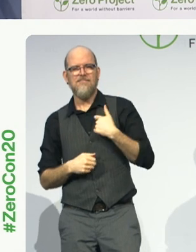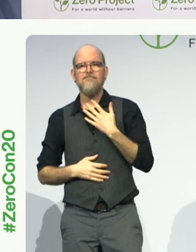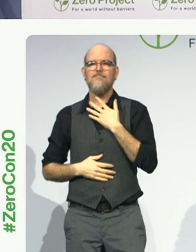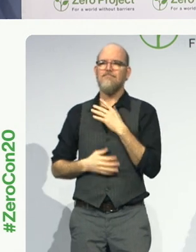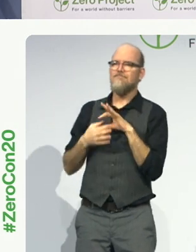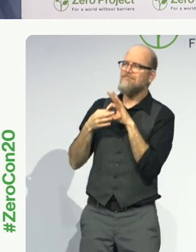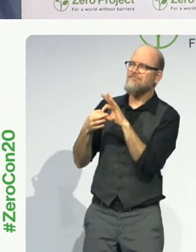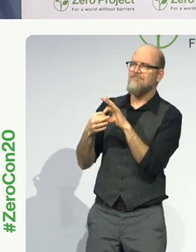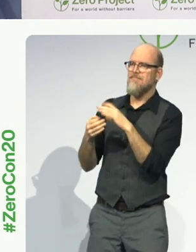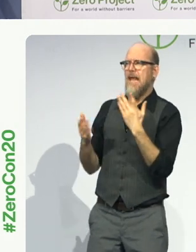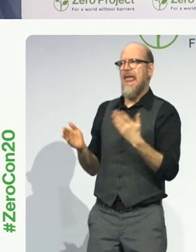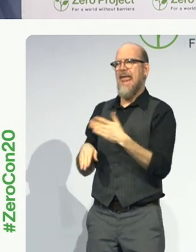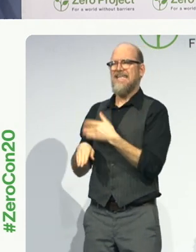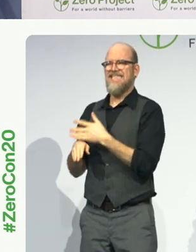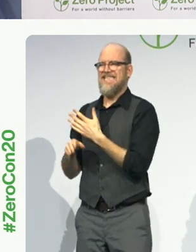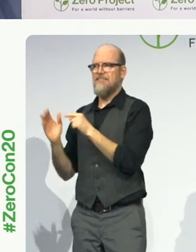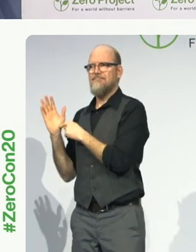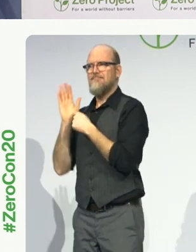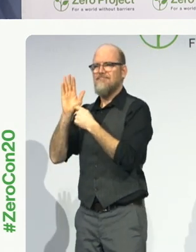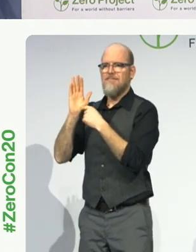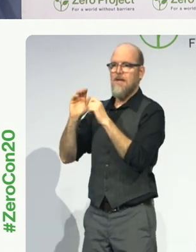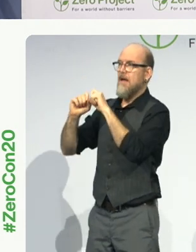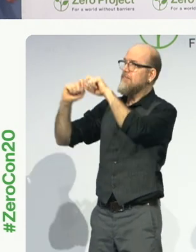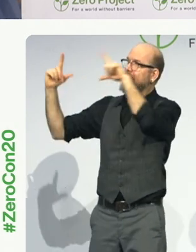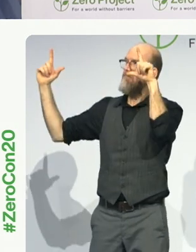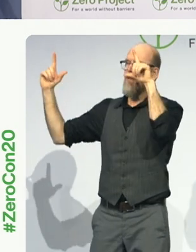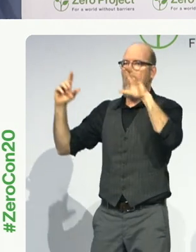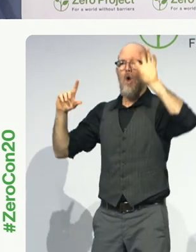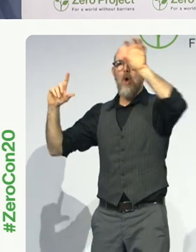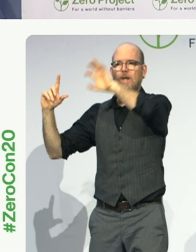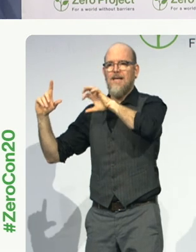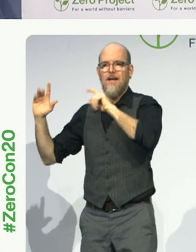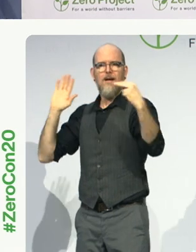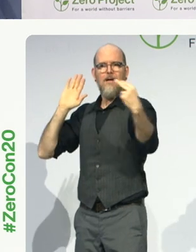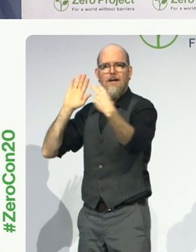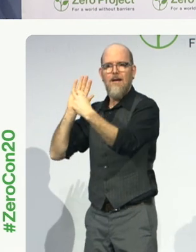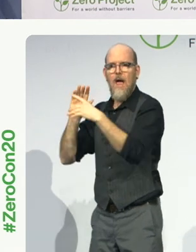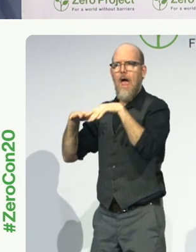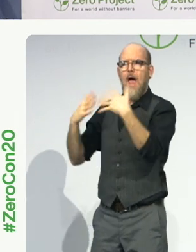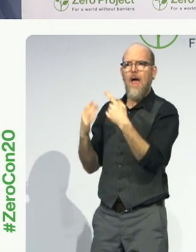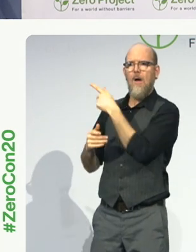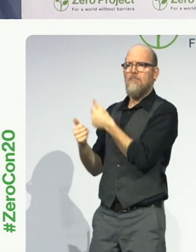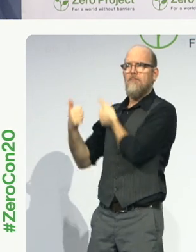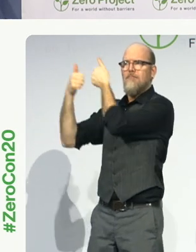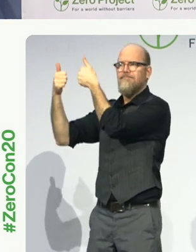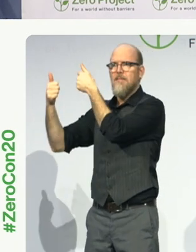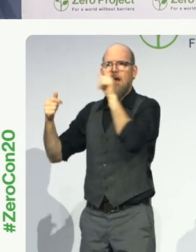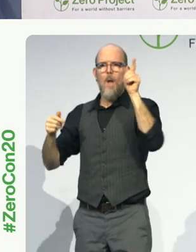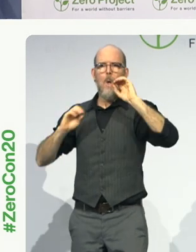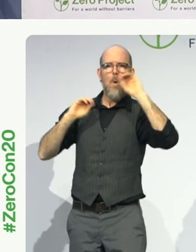forward. We can give examples to other countries and we can hold accountable those who are behind.